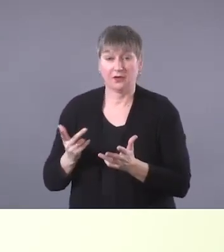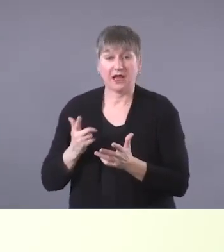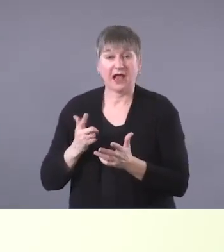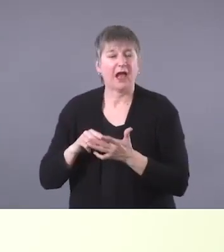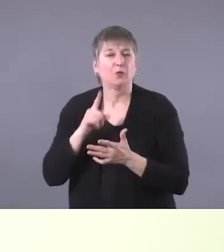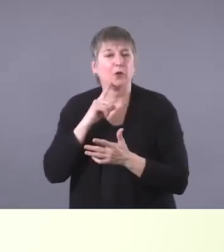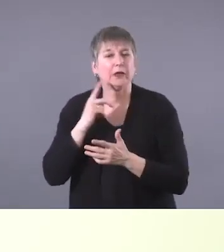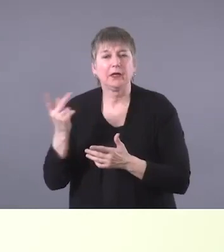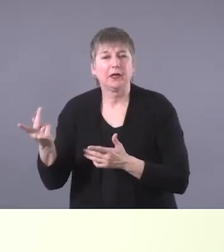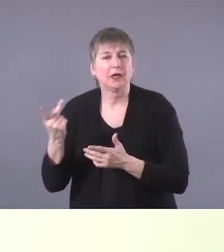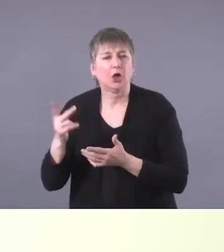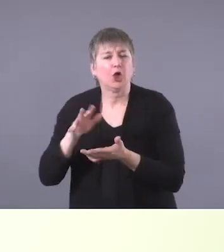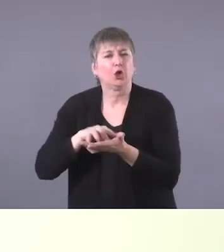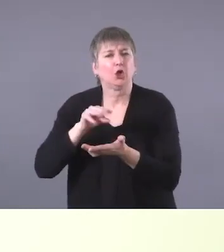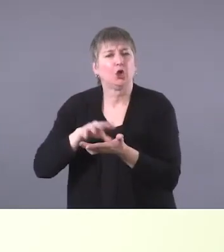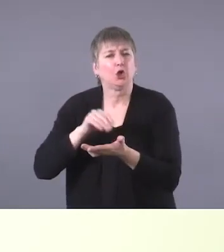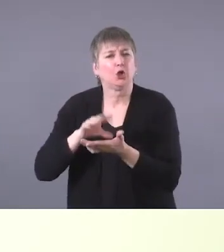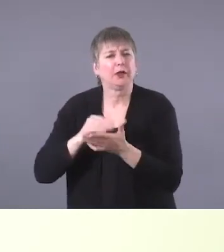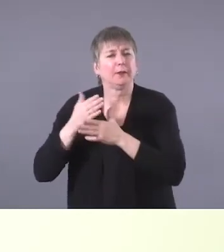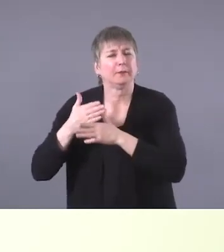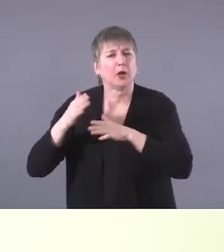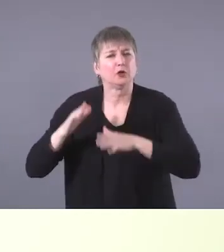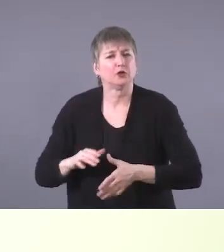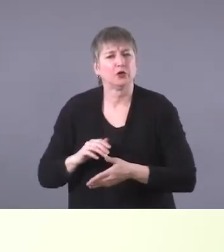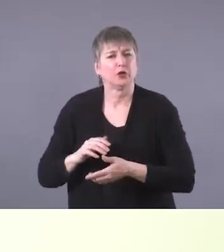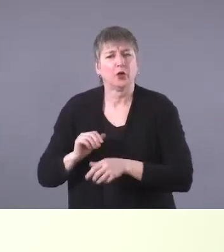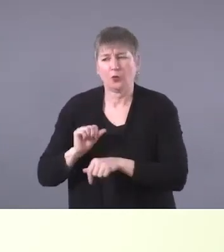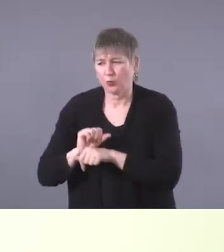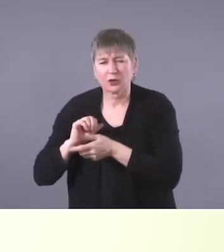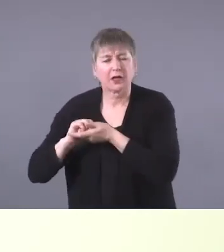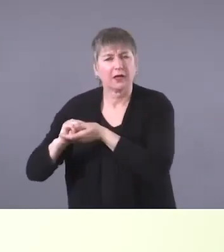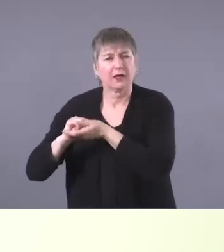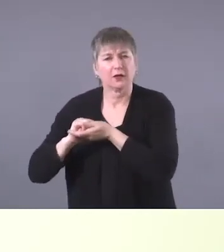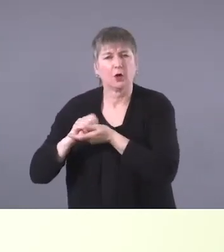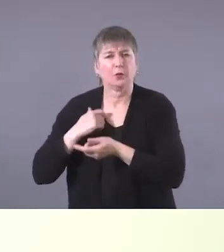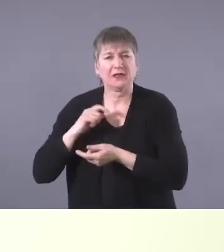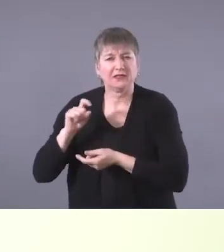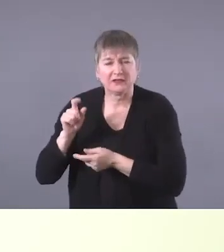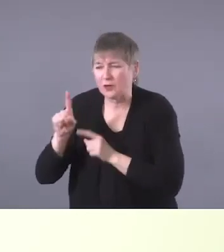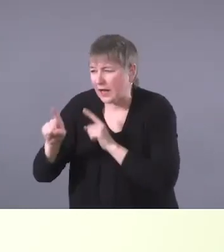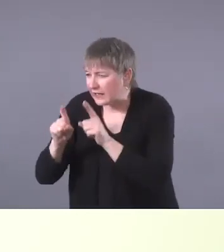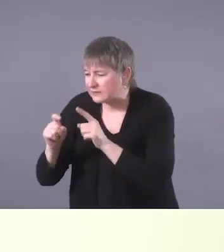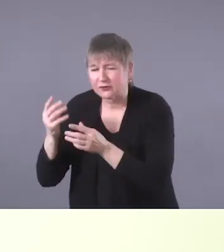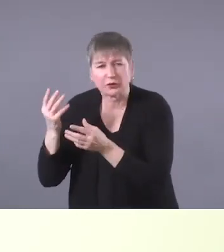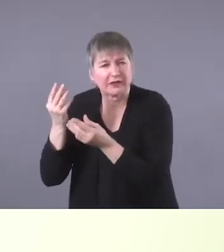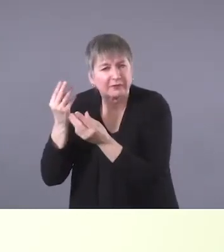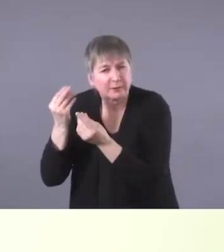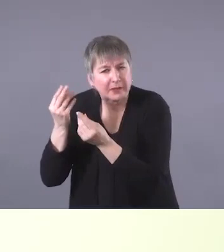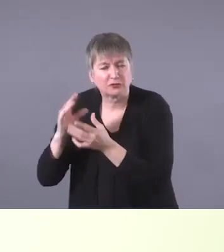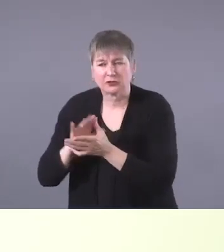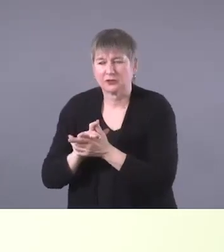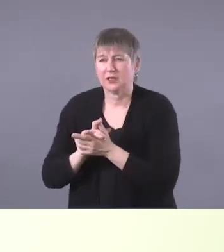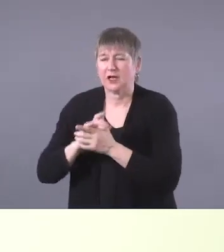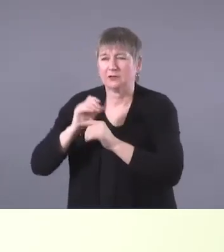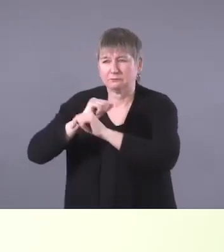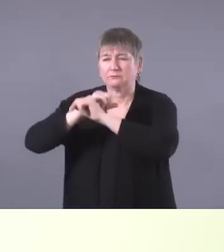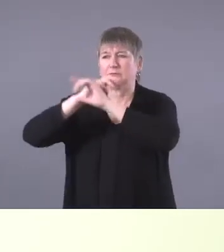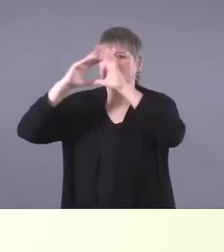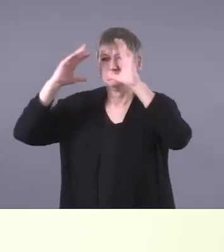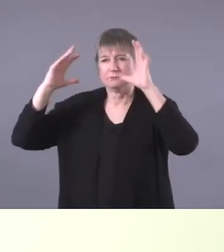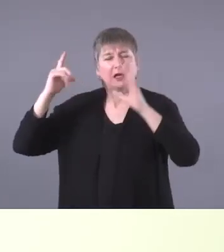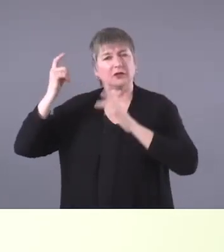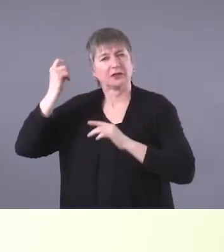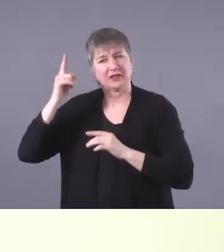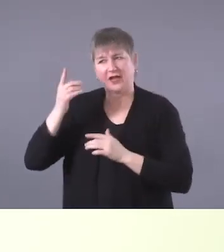and a collaborator is essential. We really need to ask for information and create a bigger picture, uh, and understand the